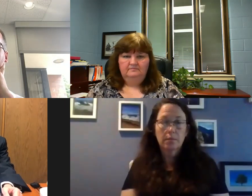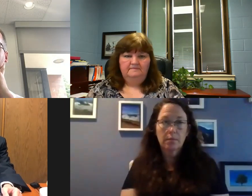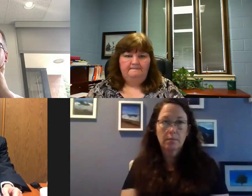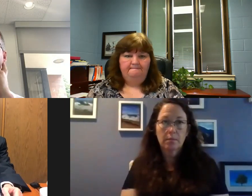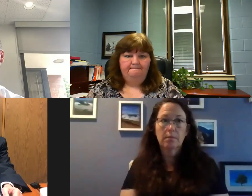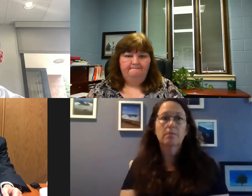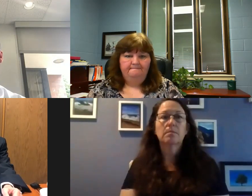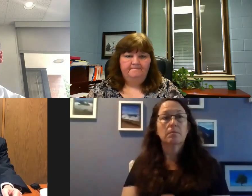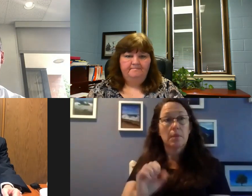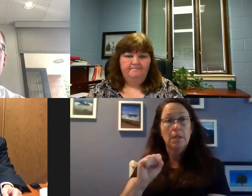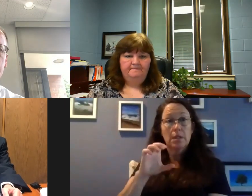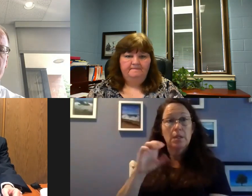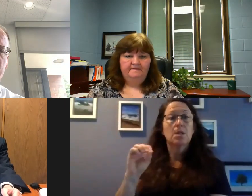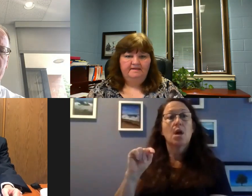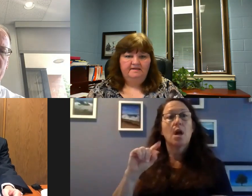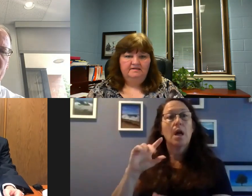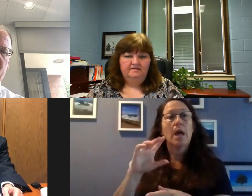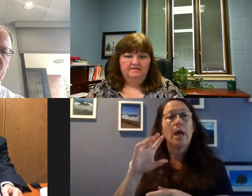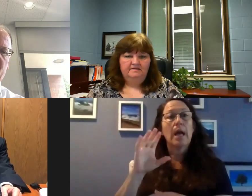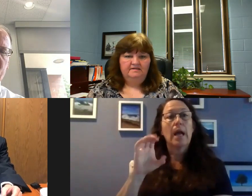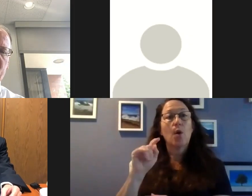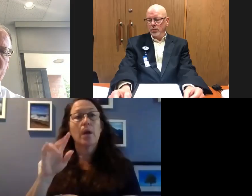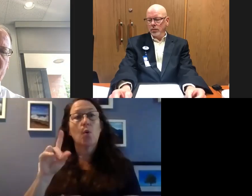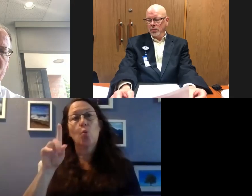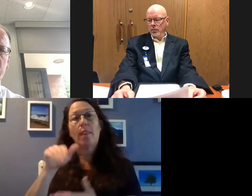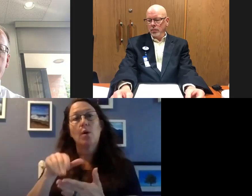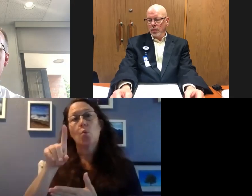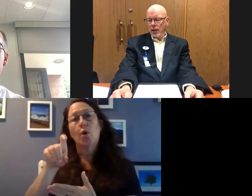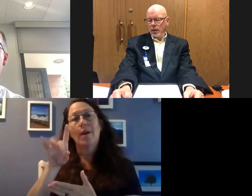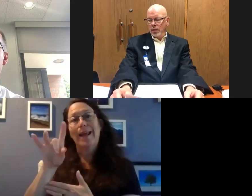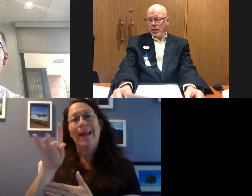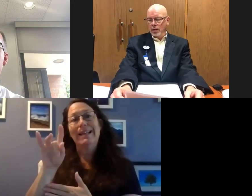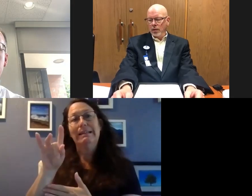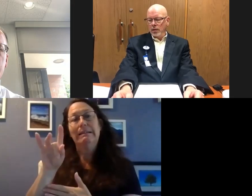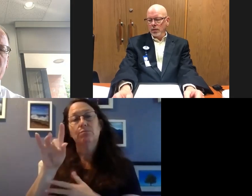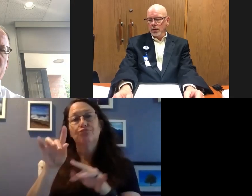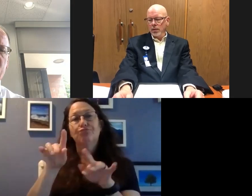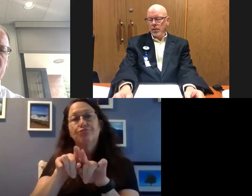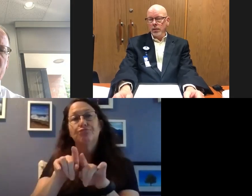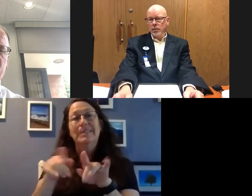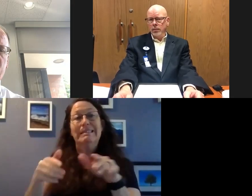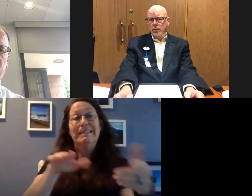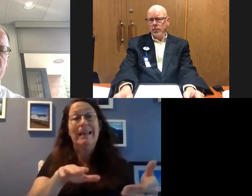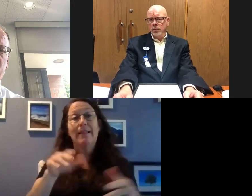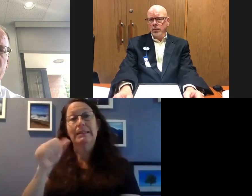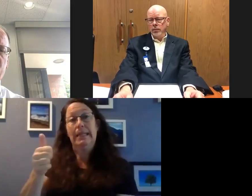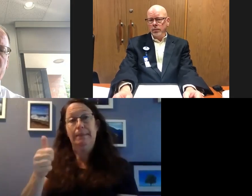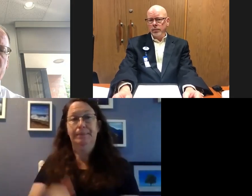In Scott County, the total stands at 1,118. Deaths remain at 10.